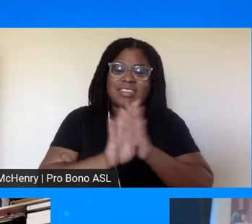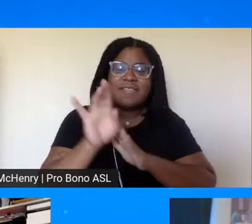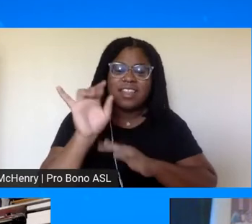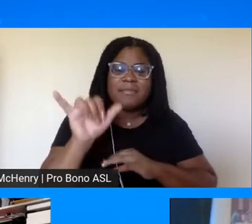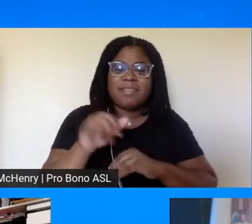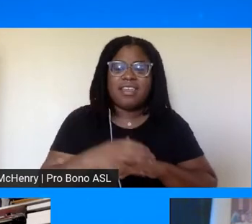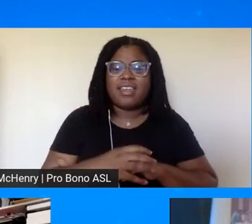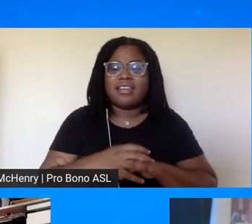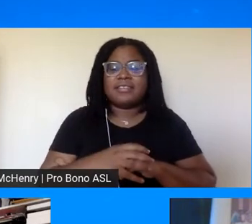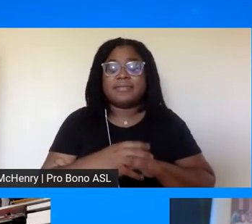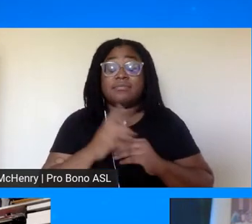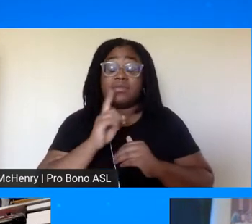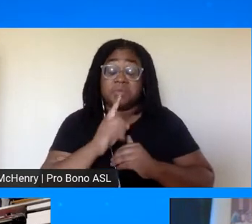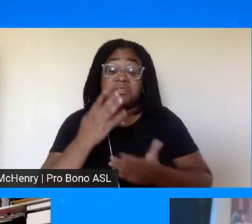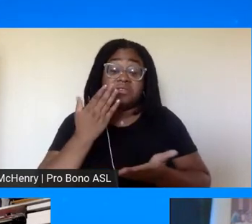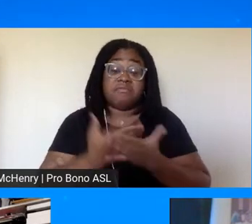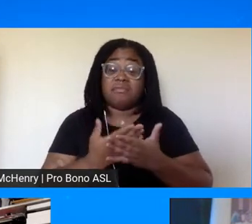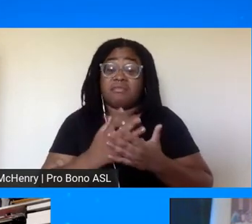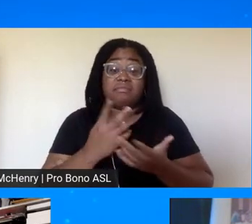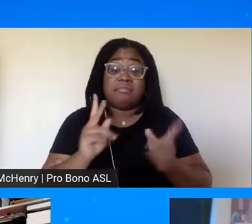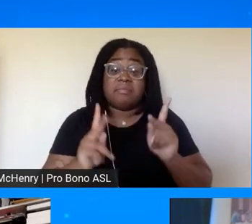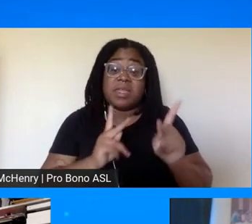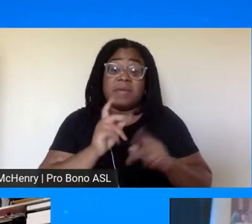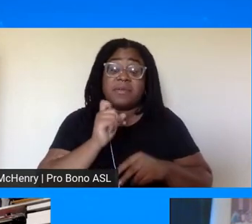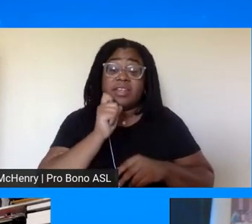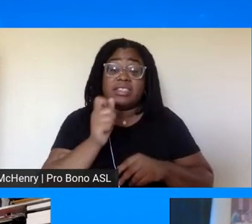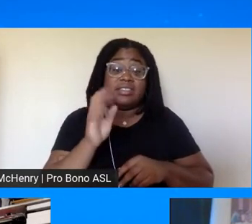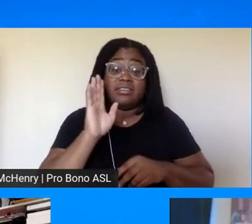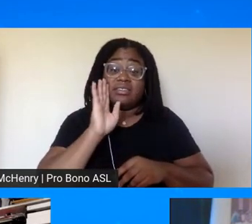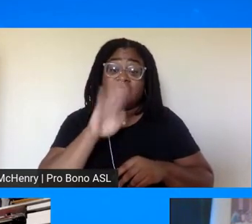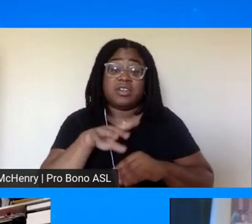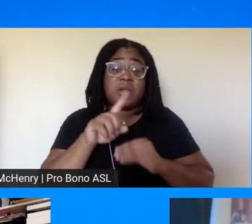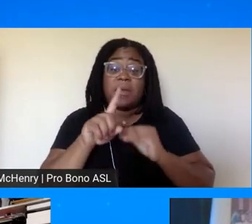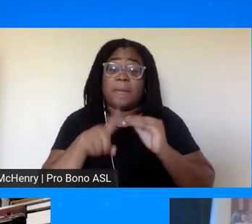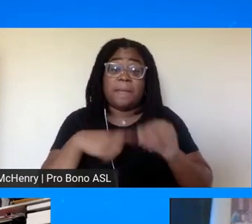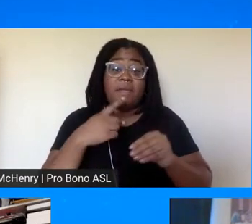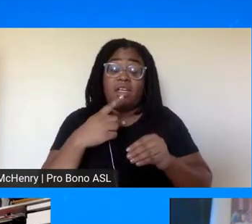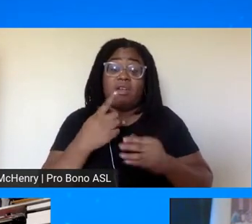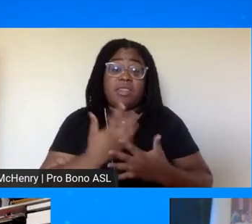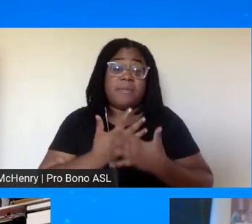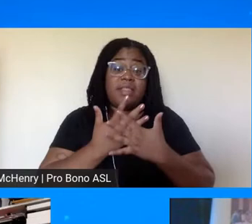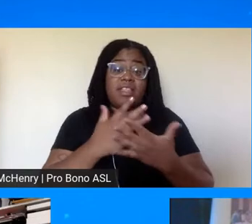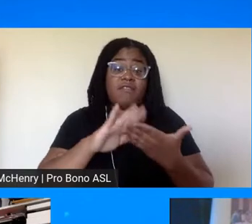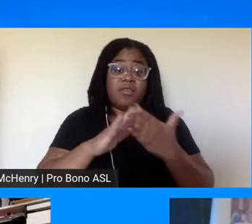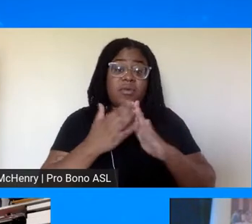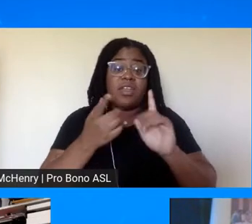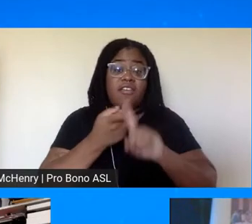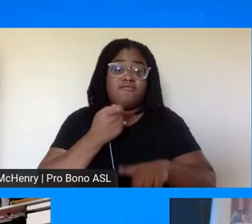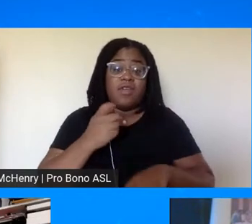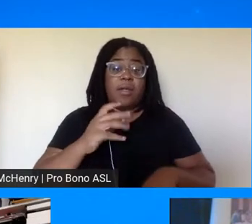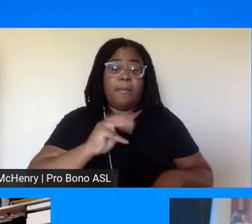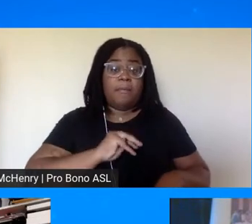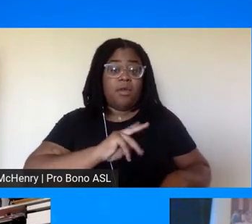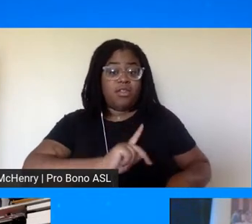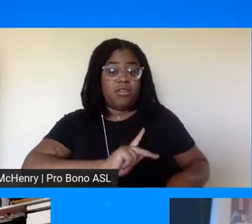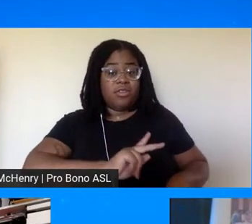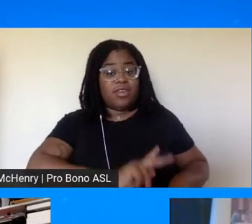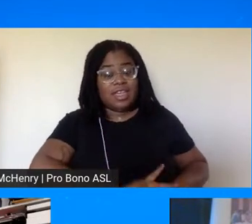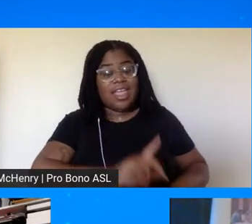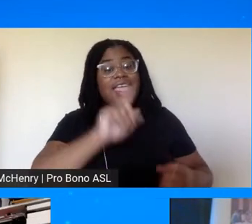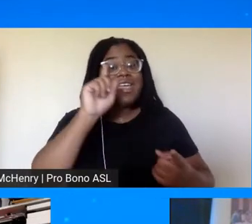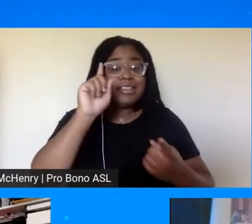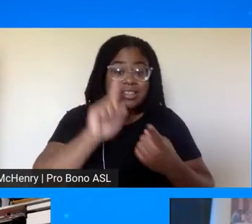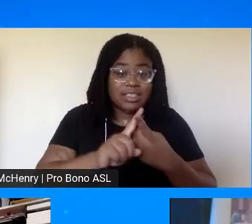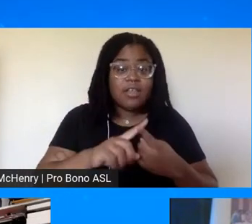nobody really knew a lot about daddy talking about the beloved community until she operationalized it and she